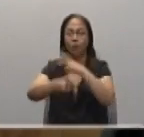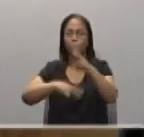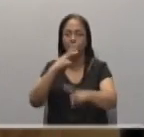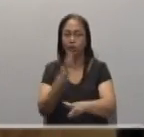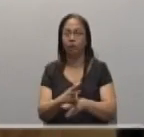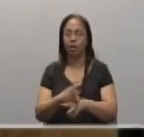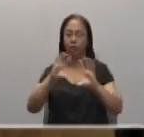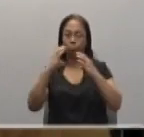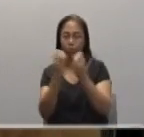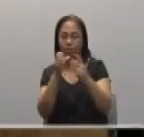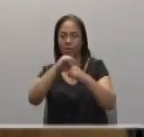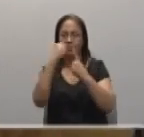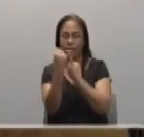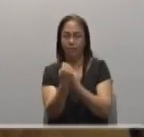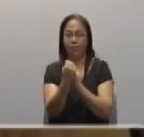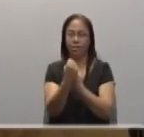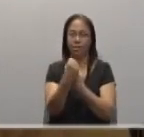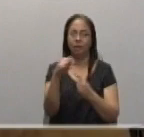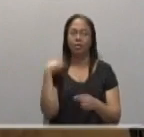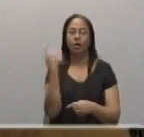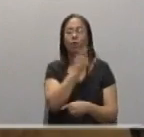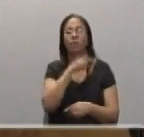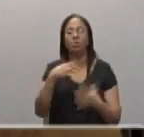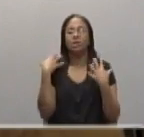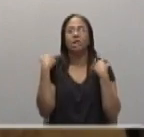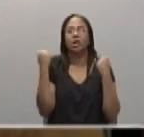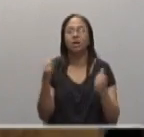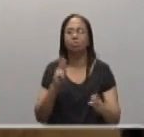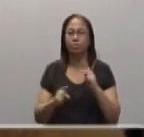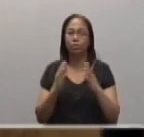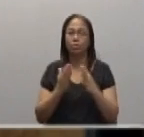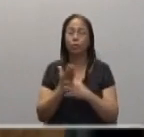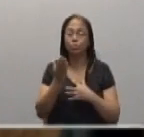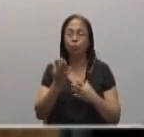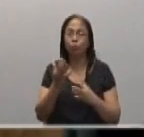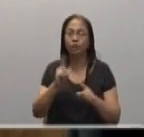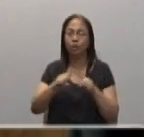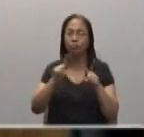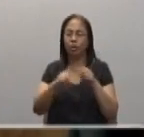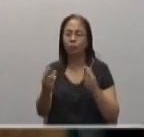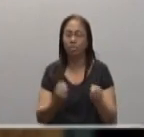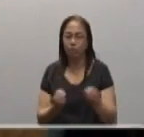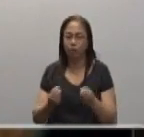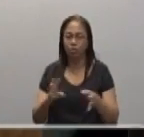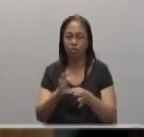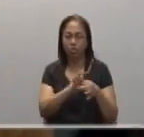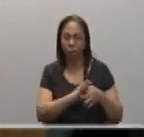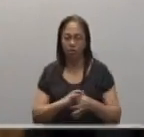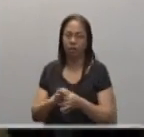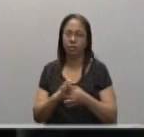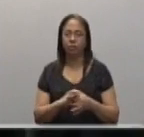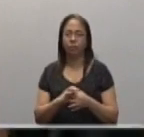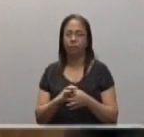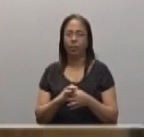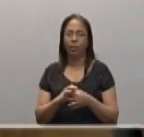through this, we may also heal the people through the ministry of reconciliation to the ministry of love.